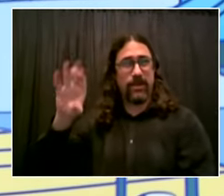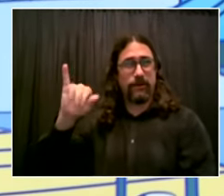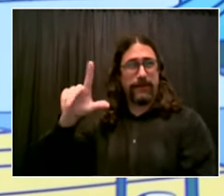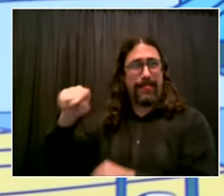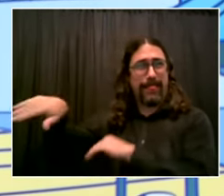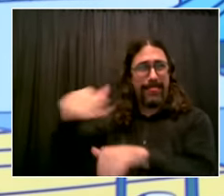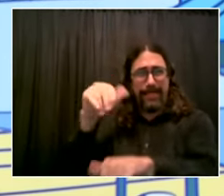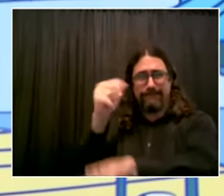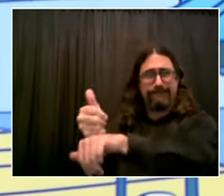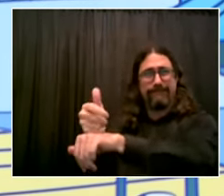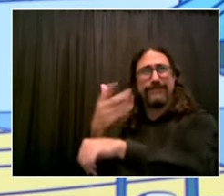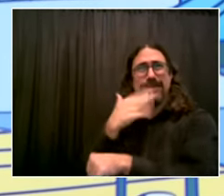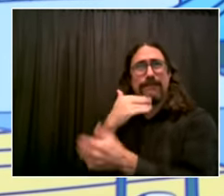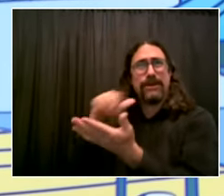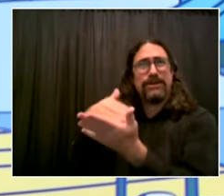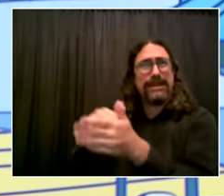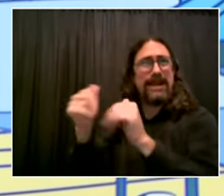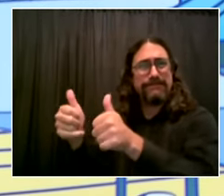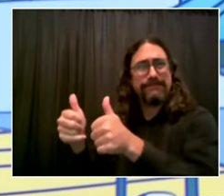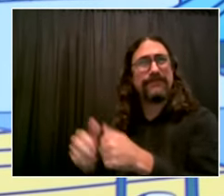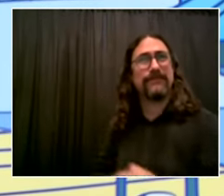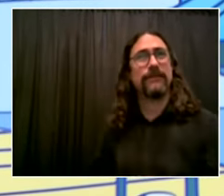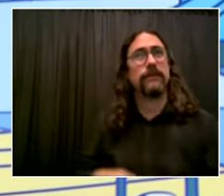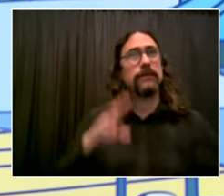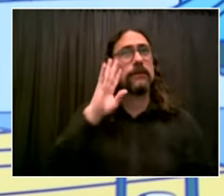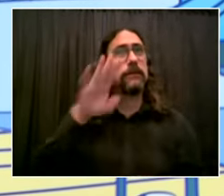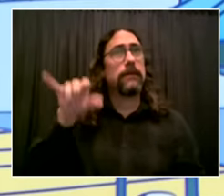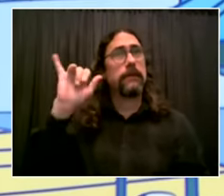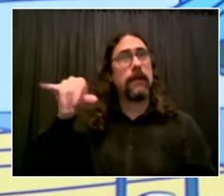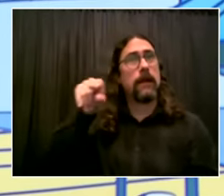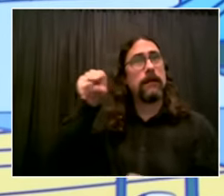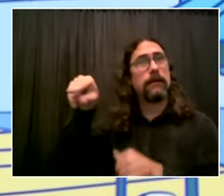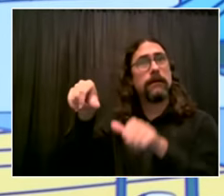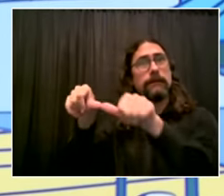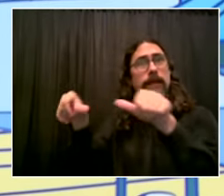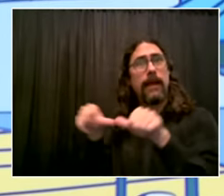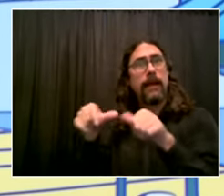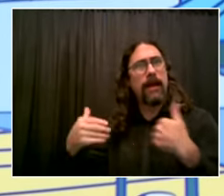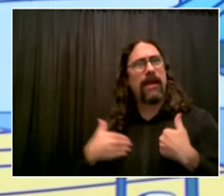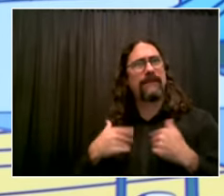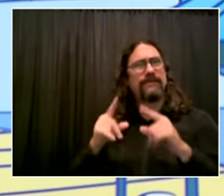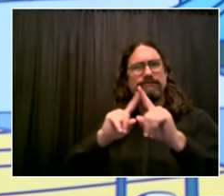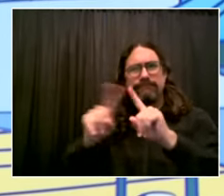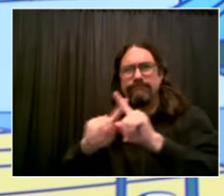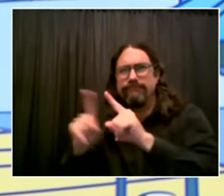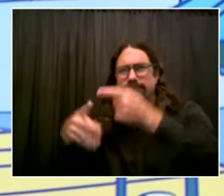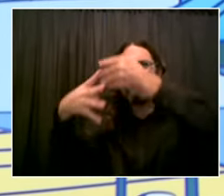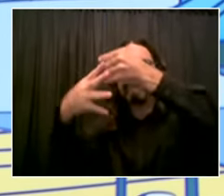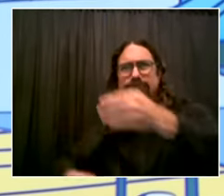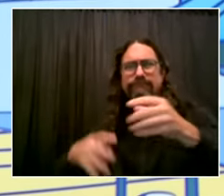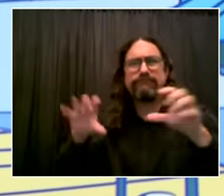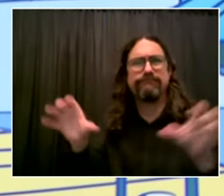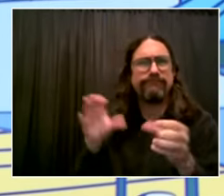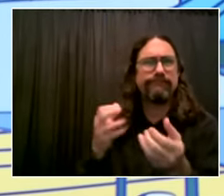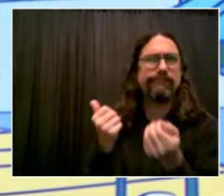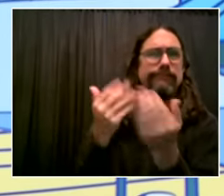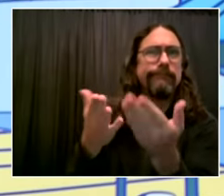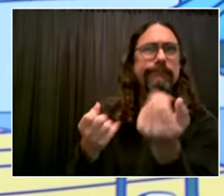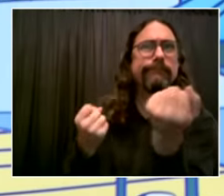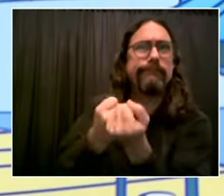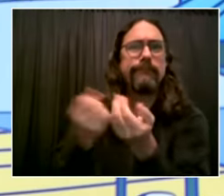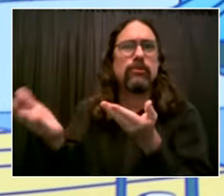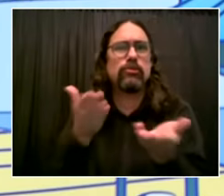necessary to fight diabetes under one roof uh that's very very powerful so thank you all right